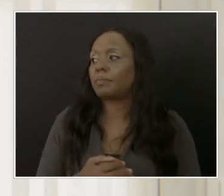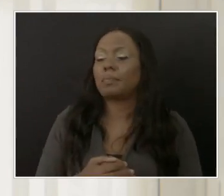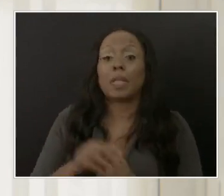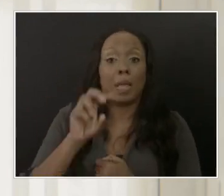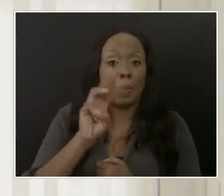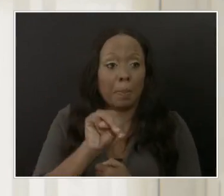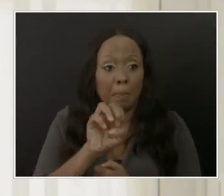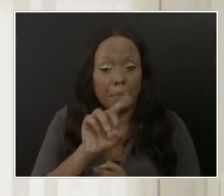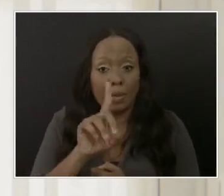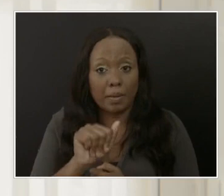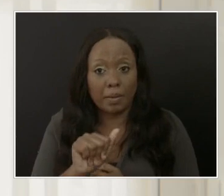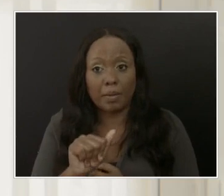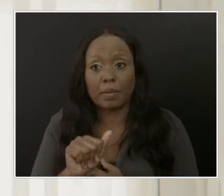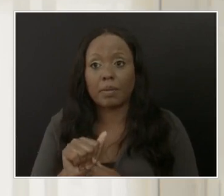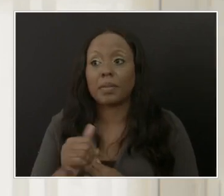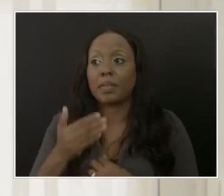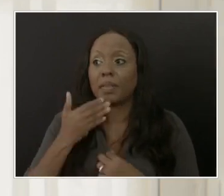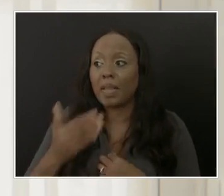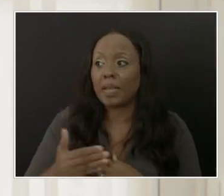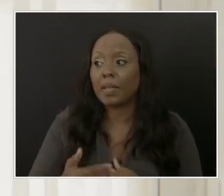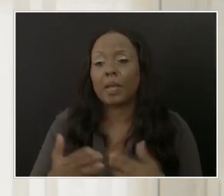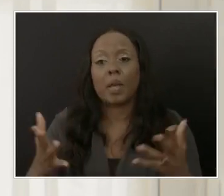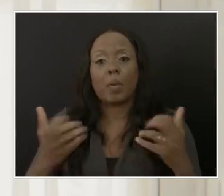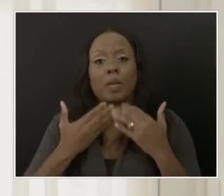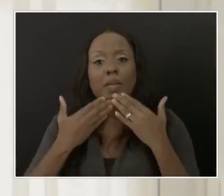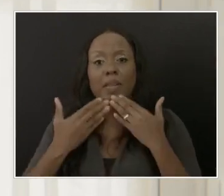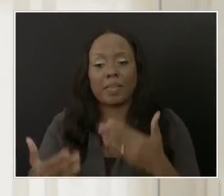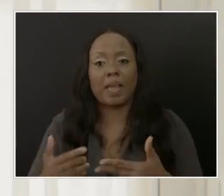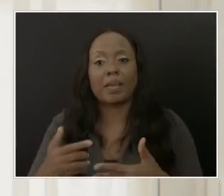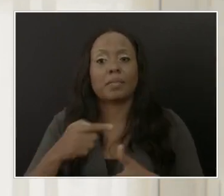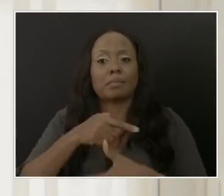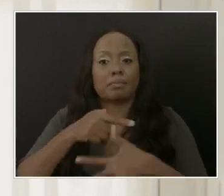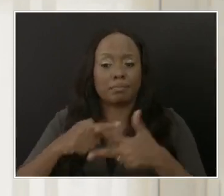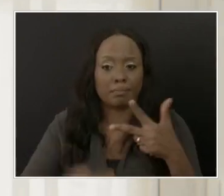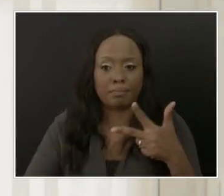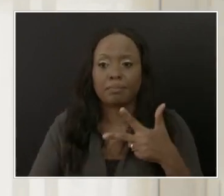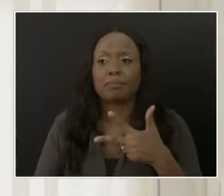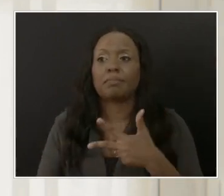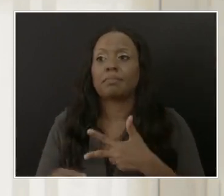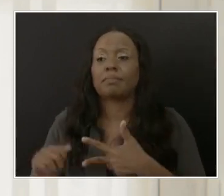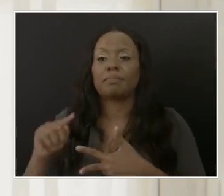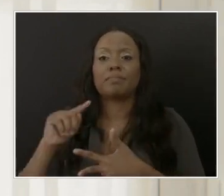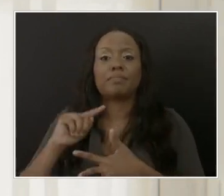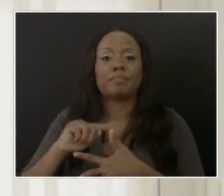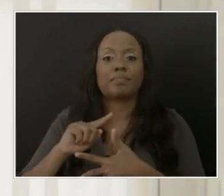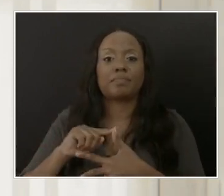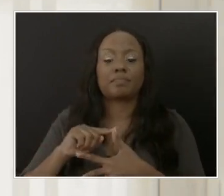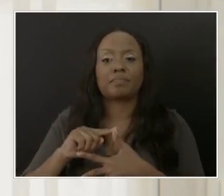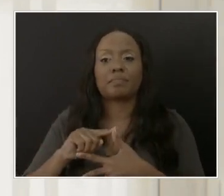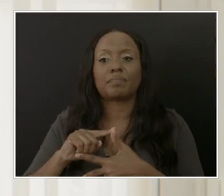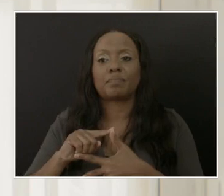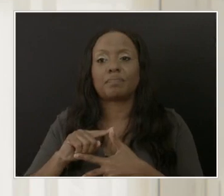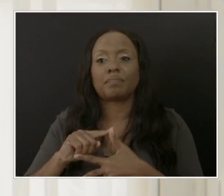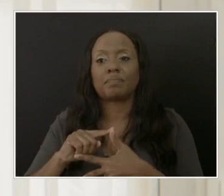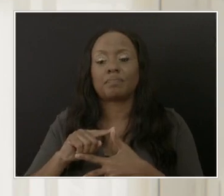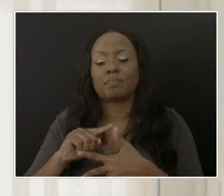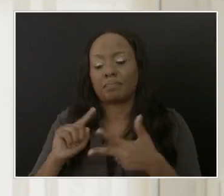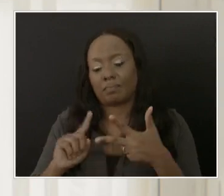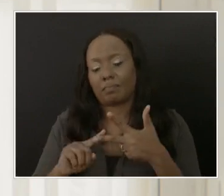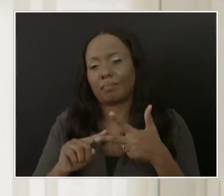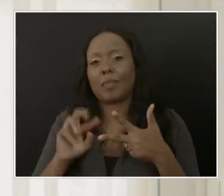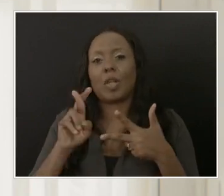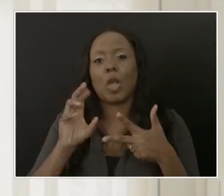media, I also want to thank our panel today, made up of Mr. Ronald Chapman,